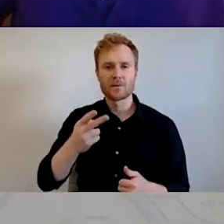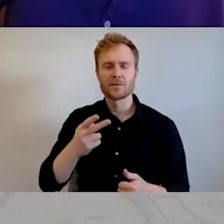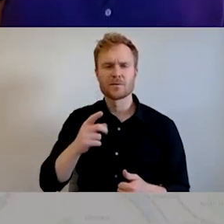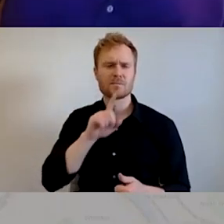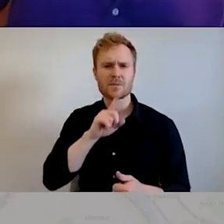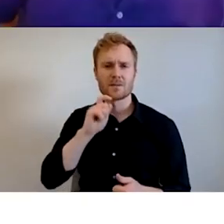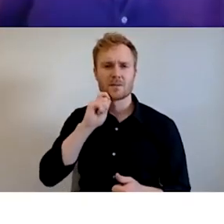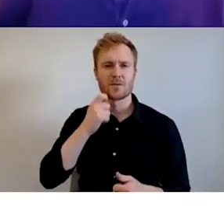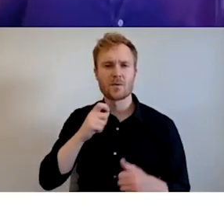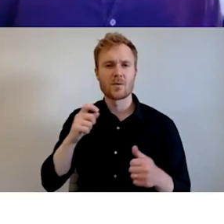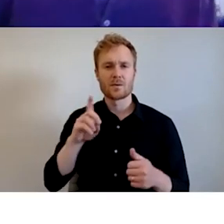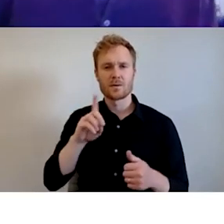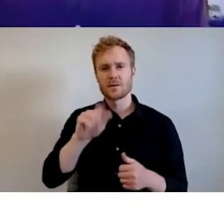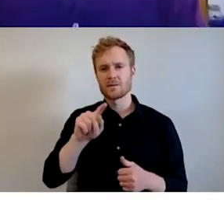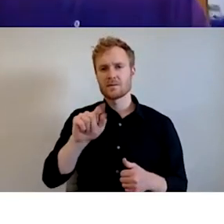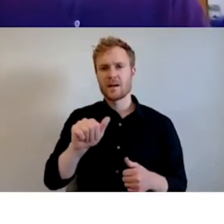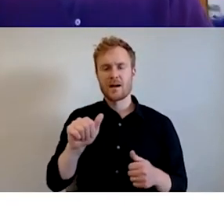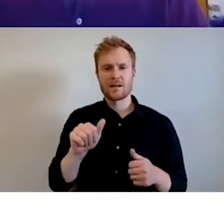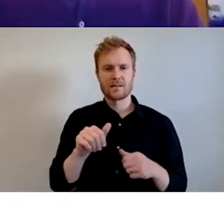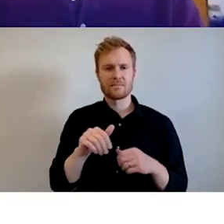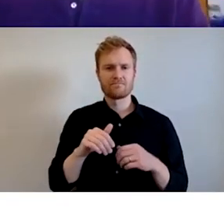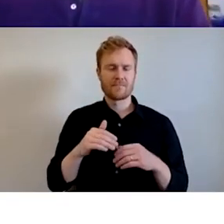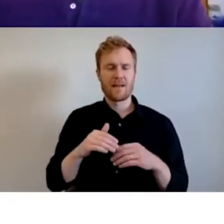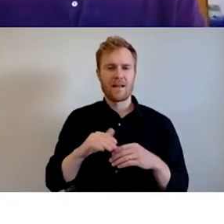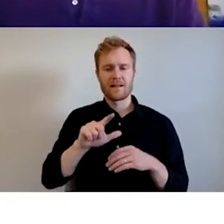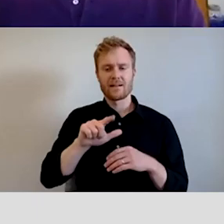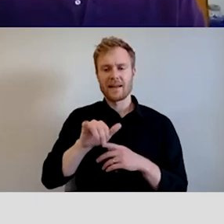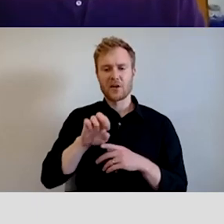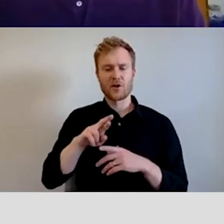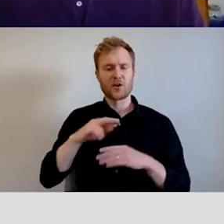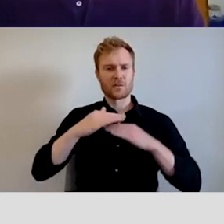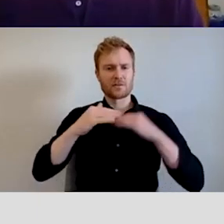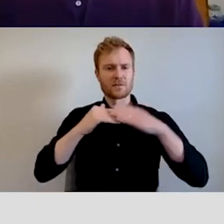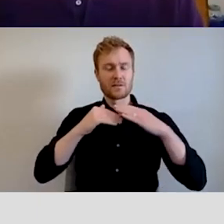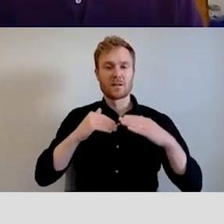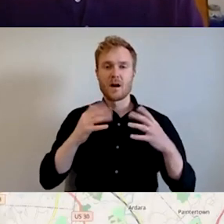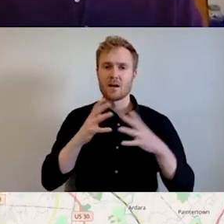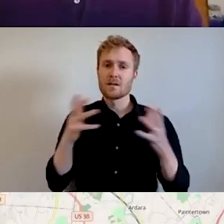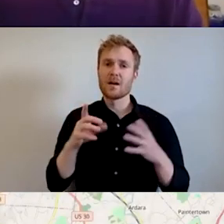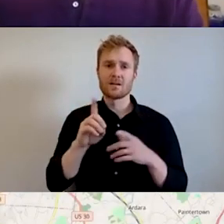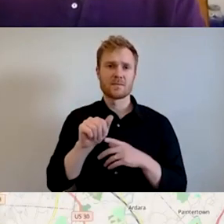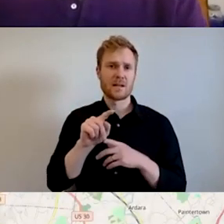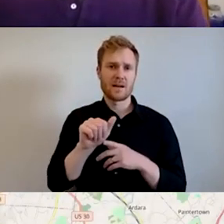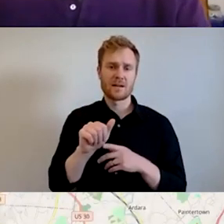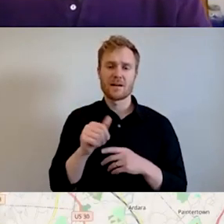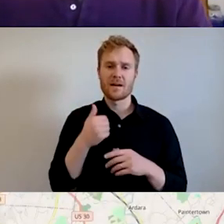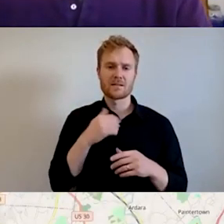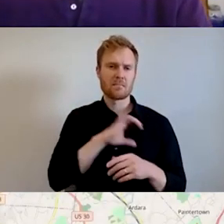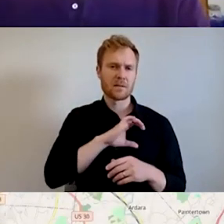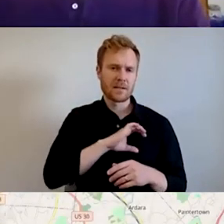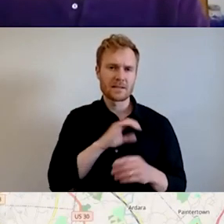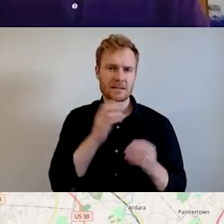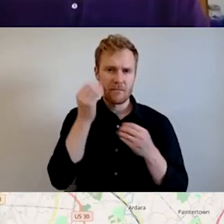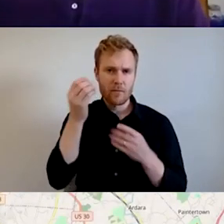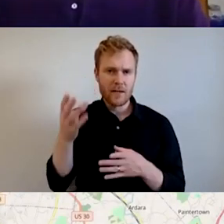Um, with a bunch of citywide reported data, right? So there's 311 requests, there's police information. If you scroll down a little bit further there